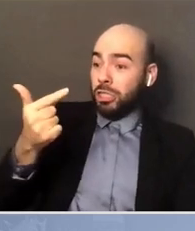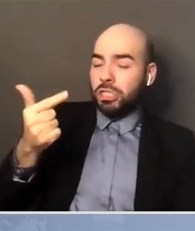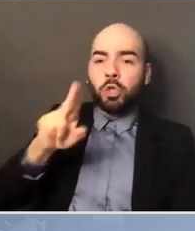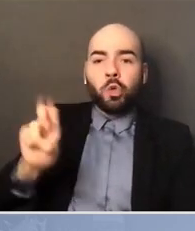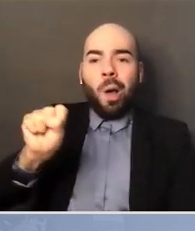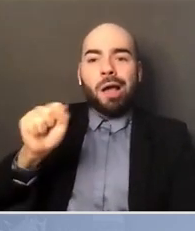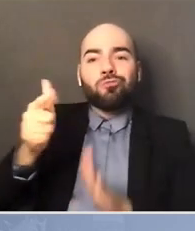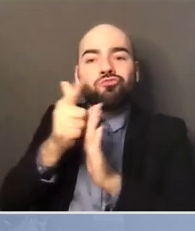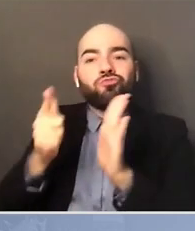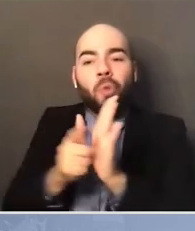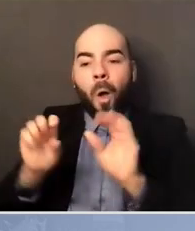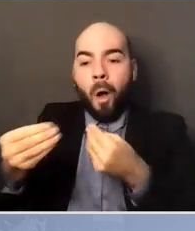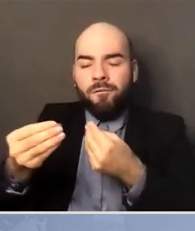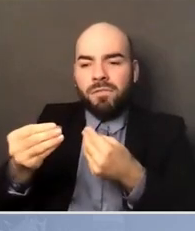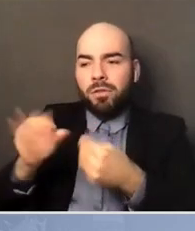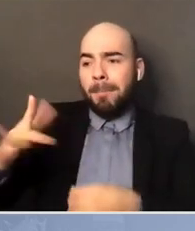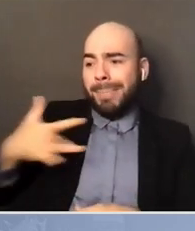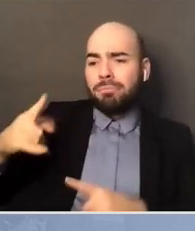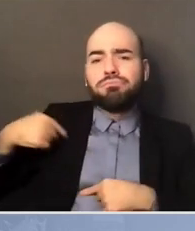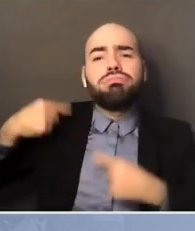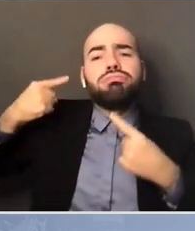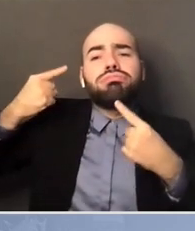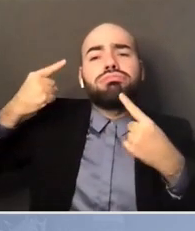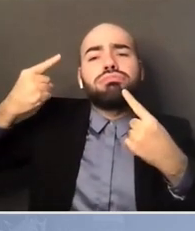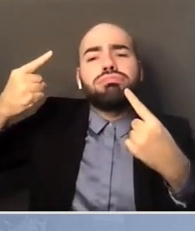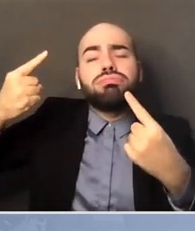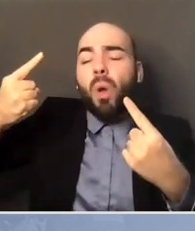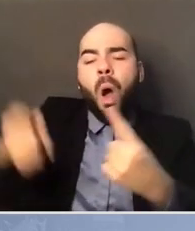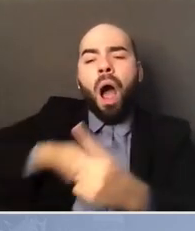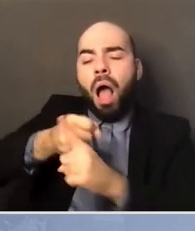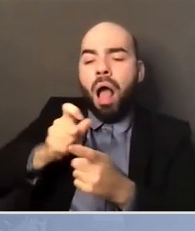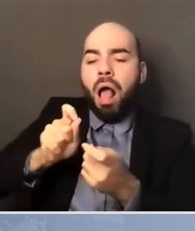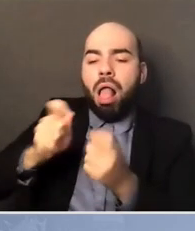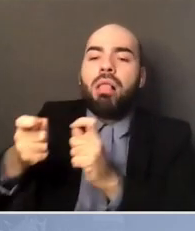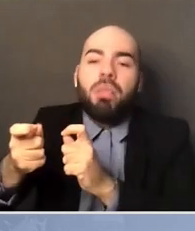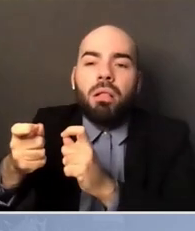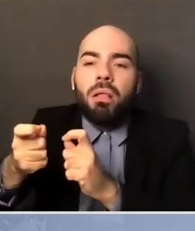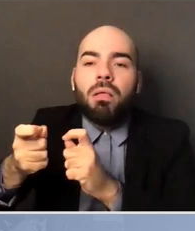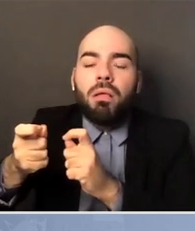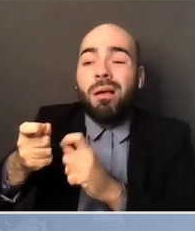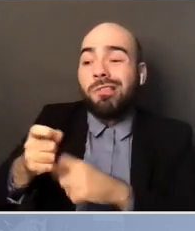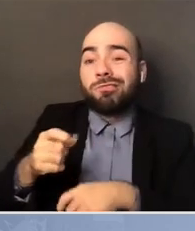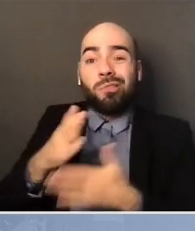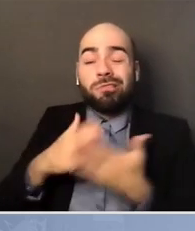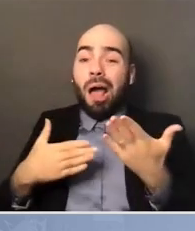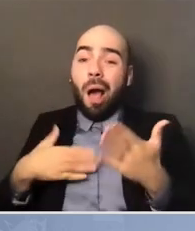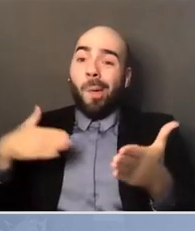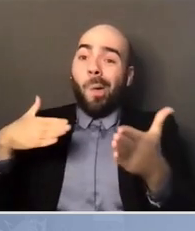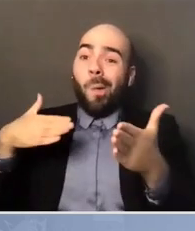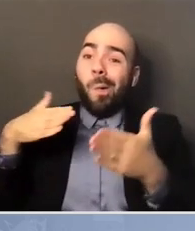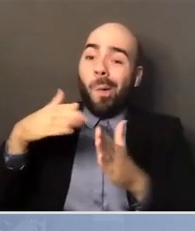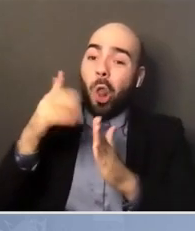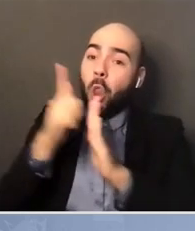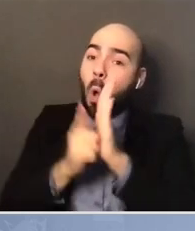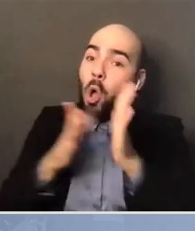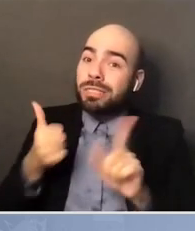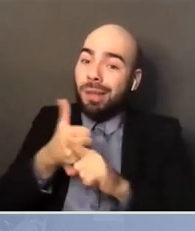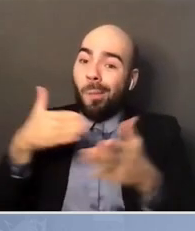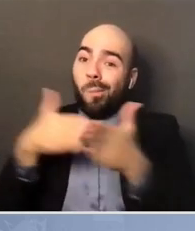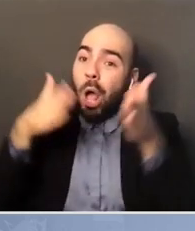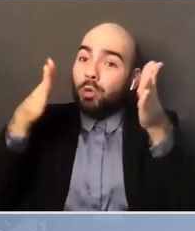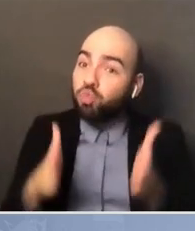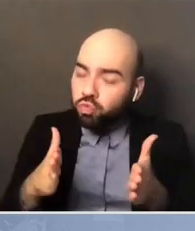that prosecutors weren't rewarded for throwing the book at somebody